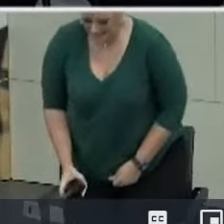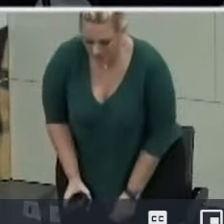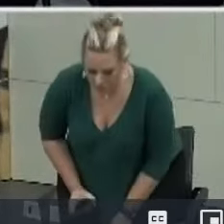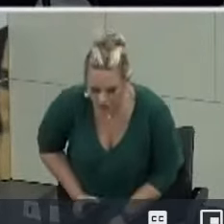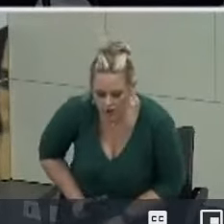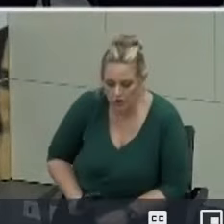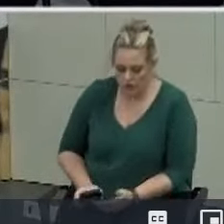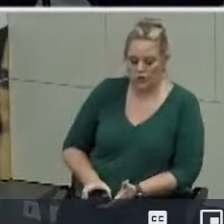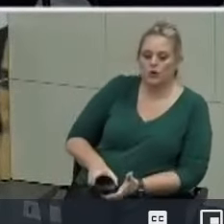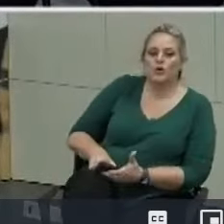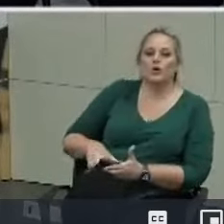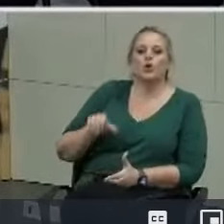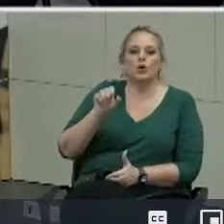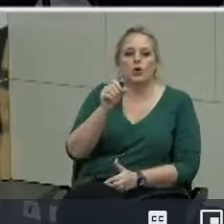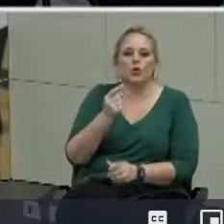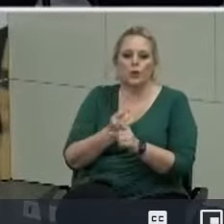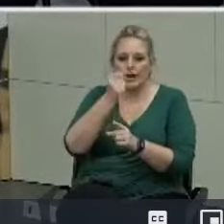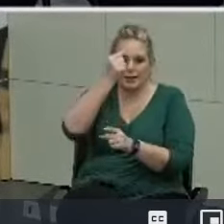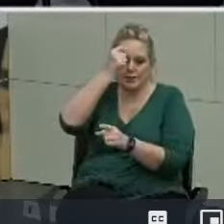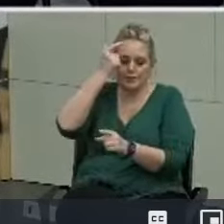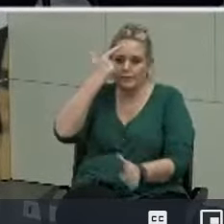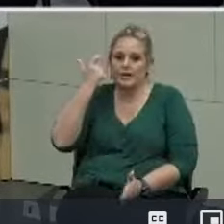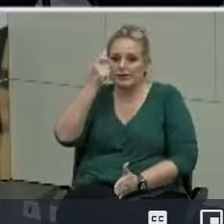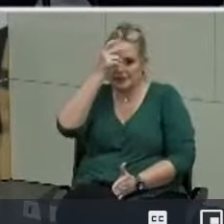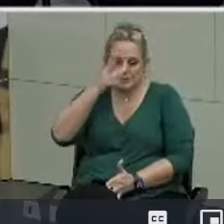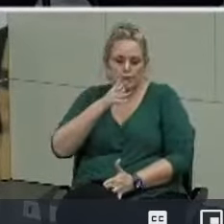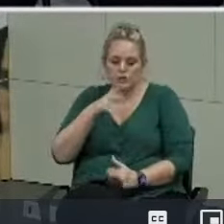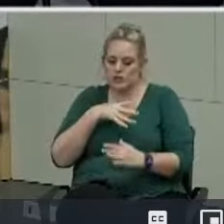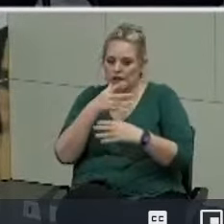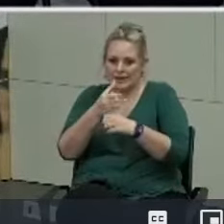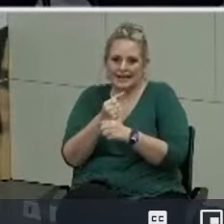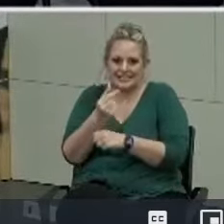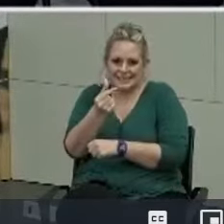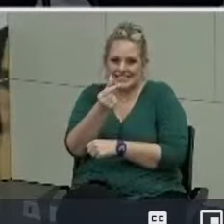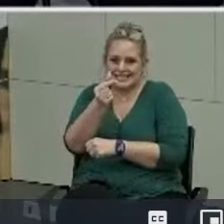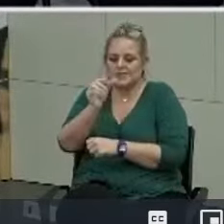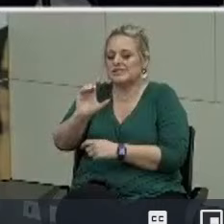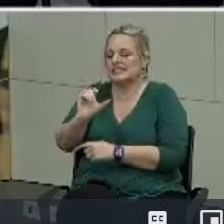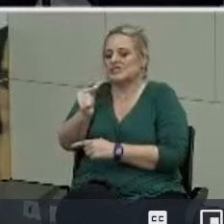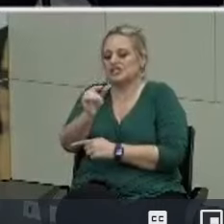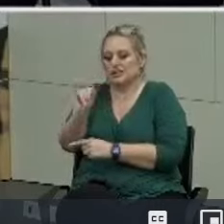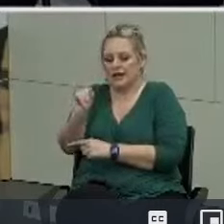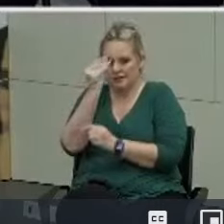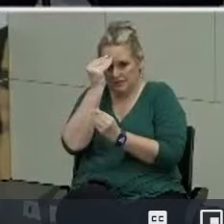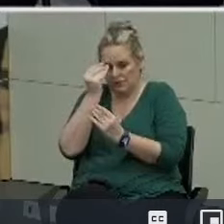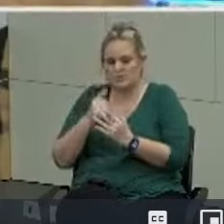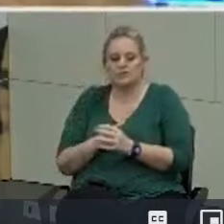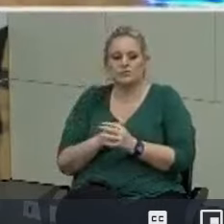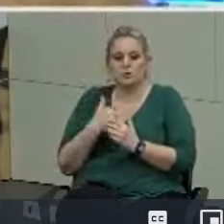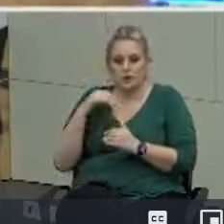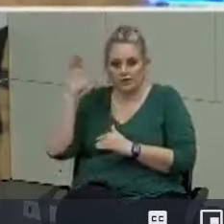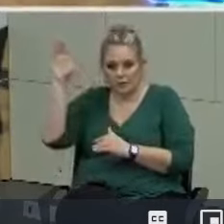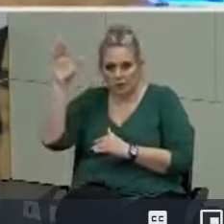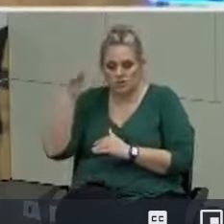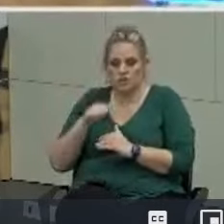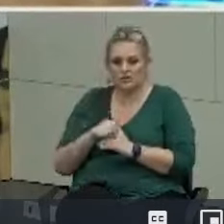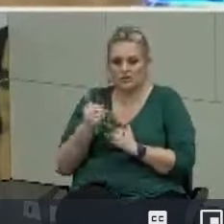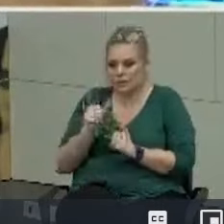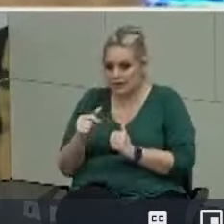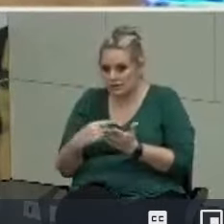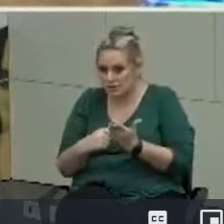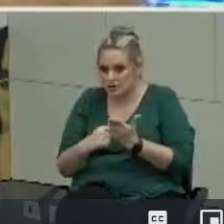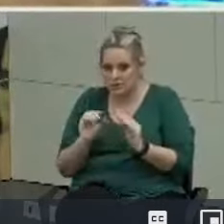okay very good we have a motion and a second um any other discussion okay if not then please vote